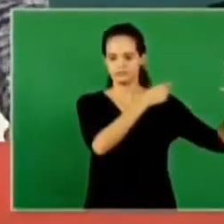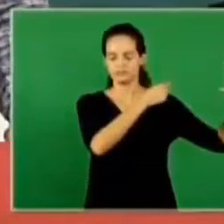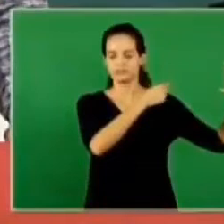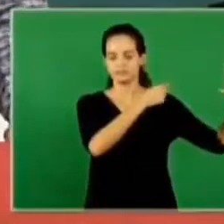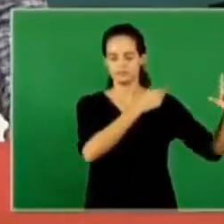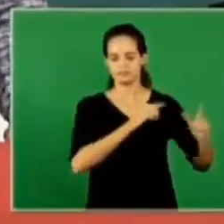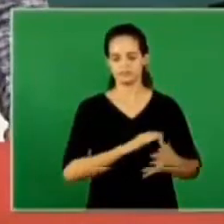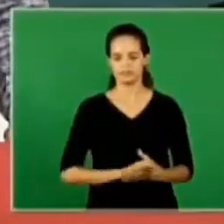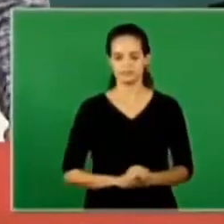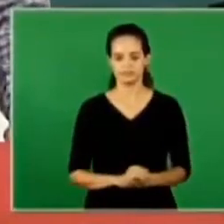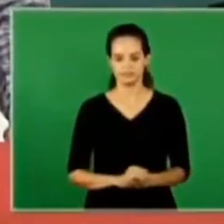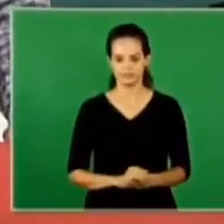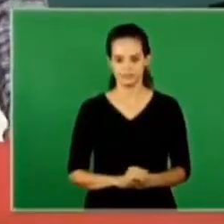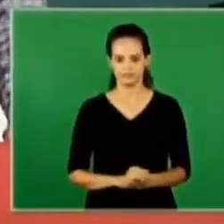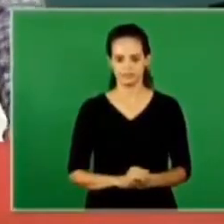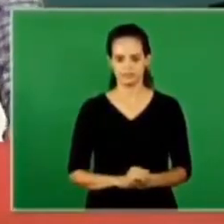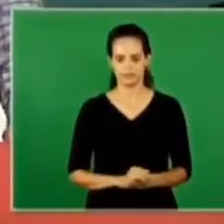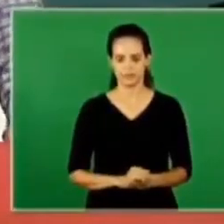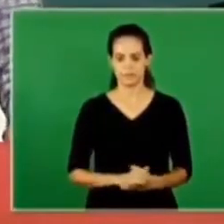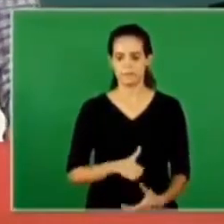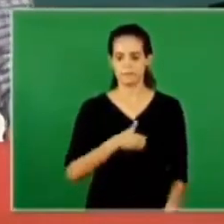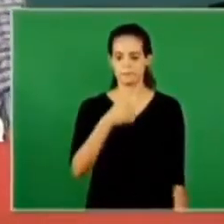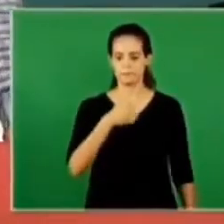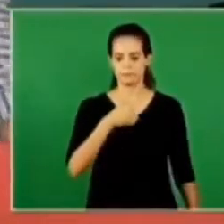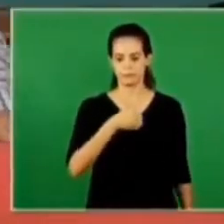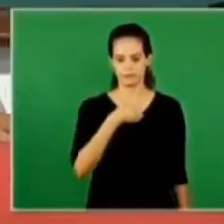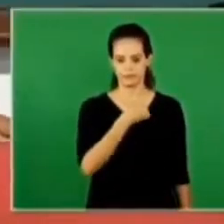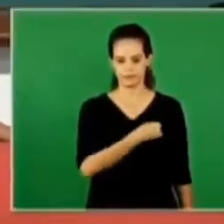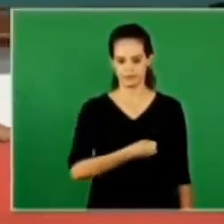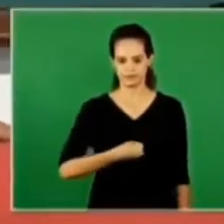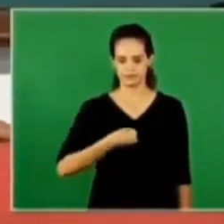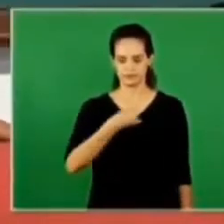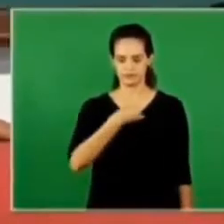projection which is first john